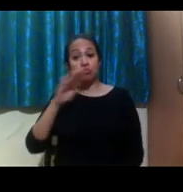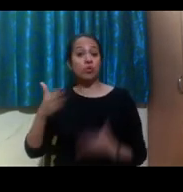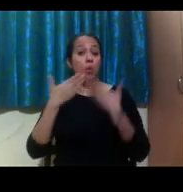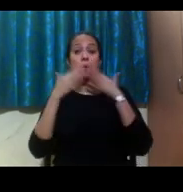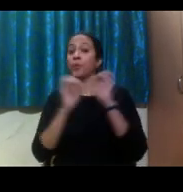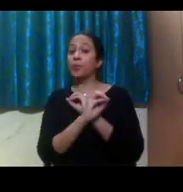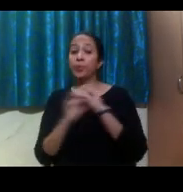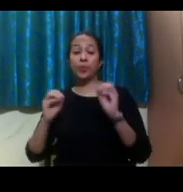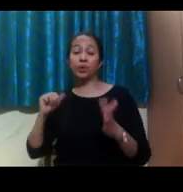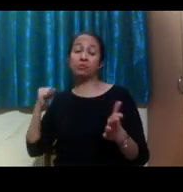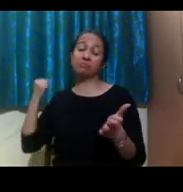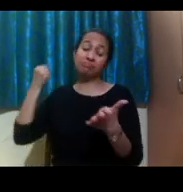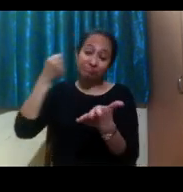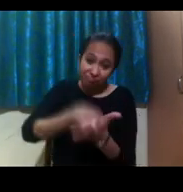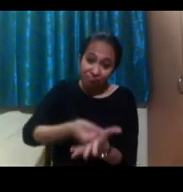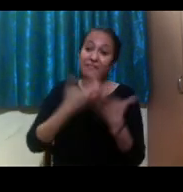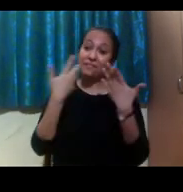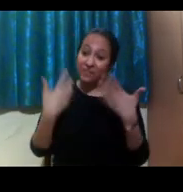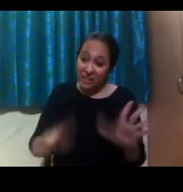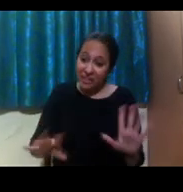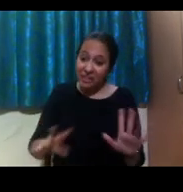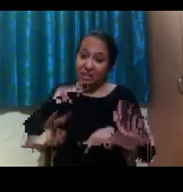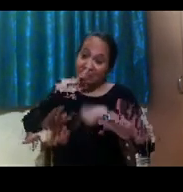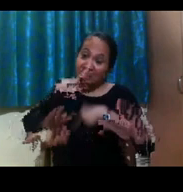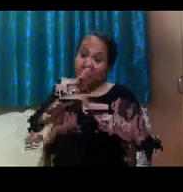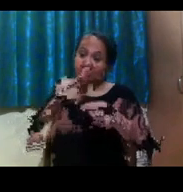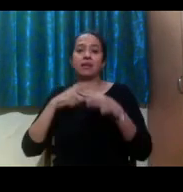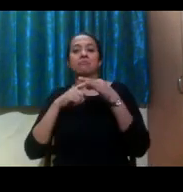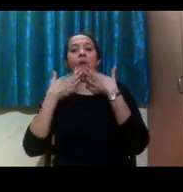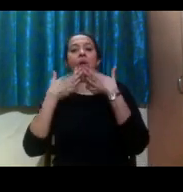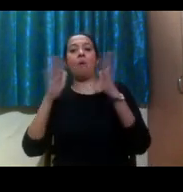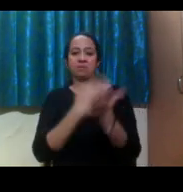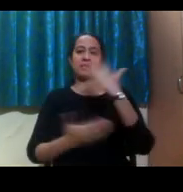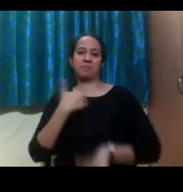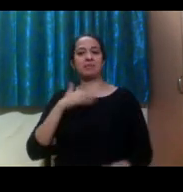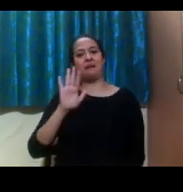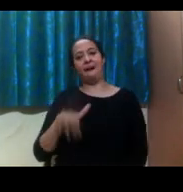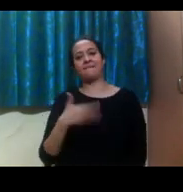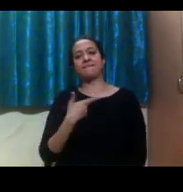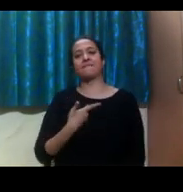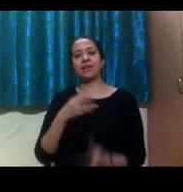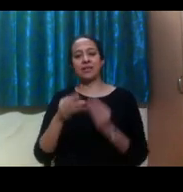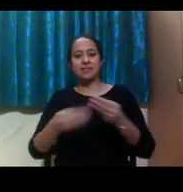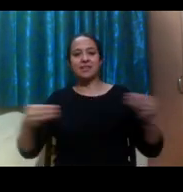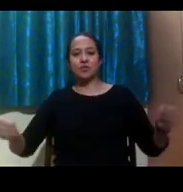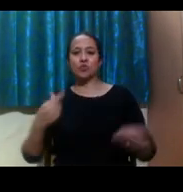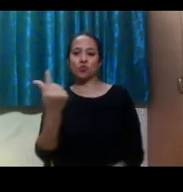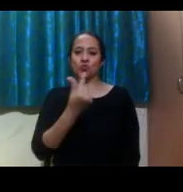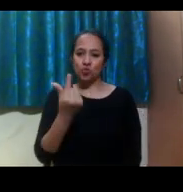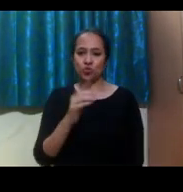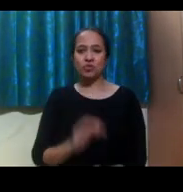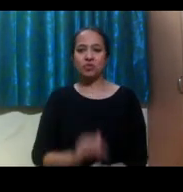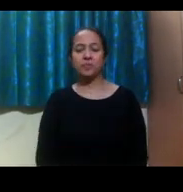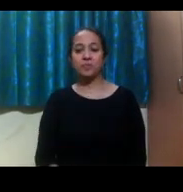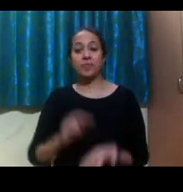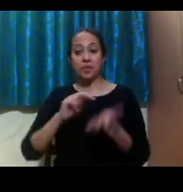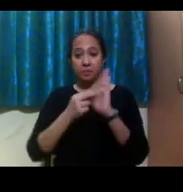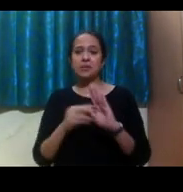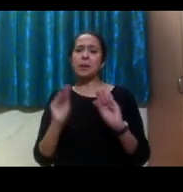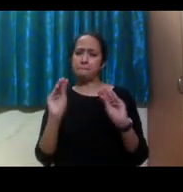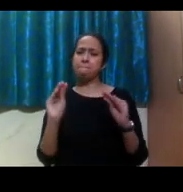understand more about the campus and resources that are available. Um, it is recommended to disclose